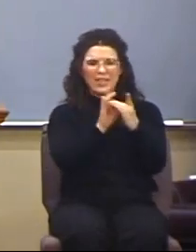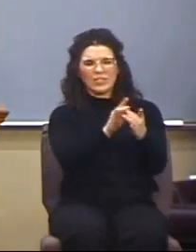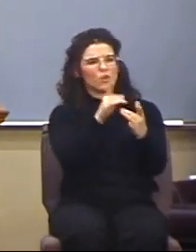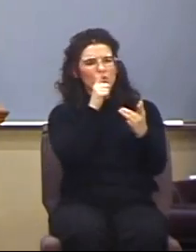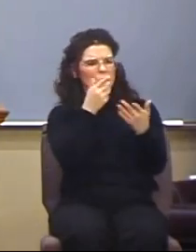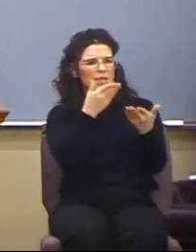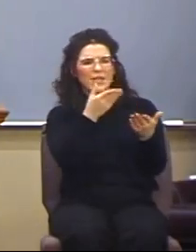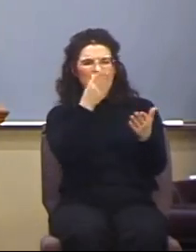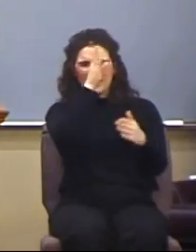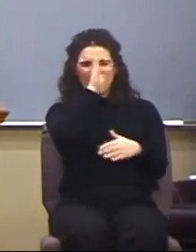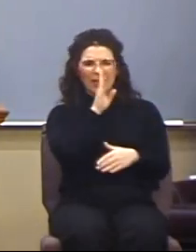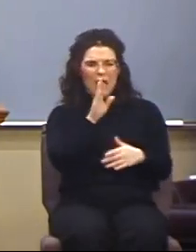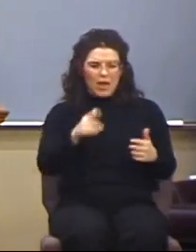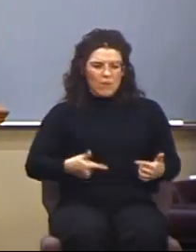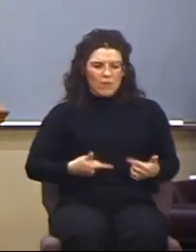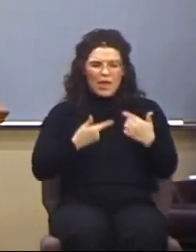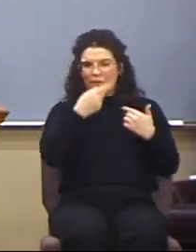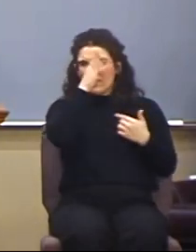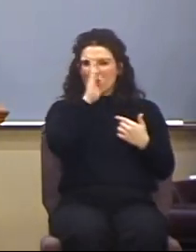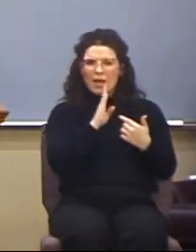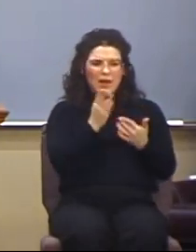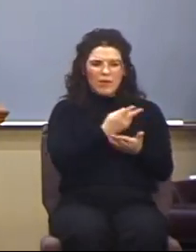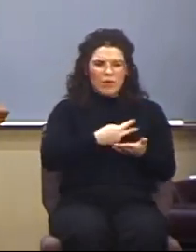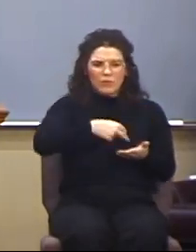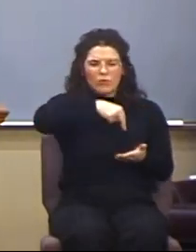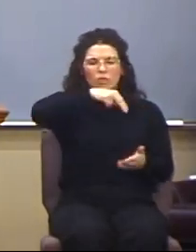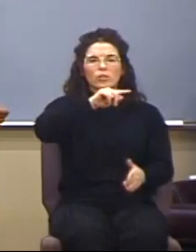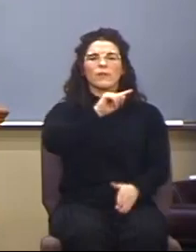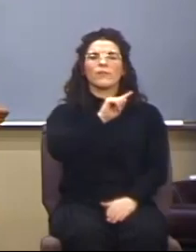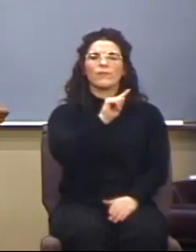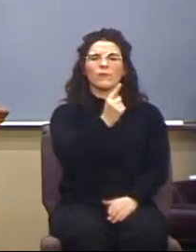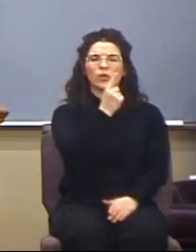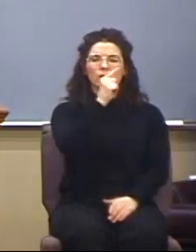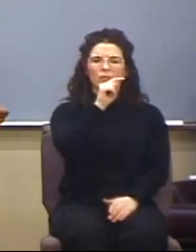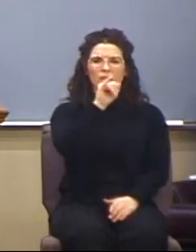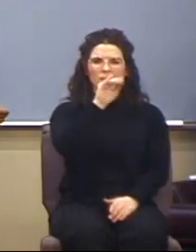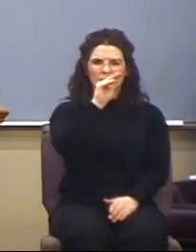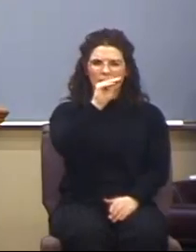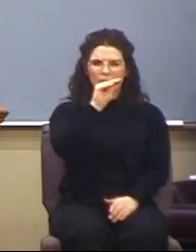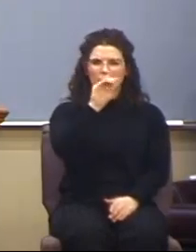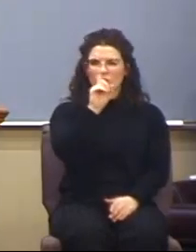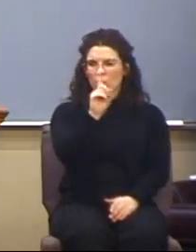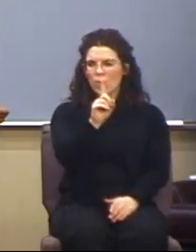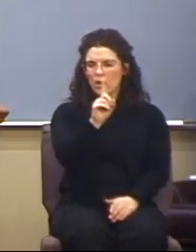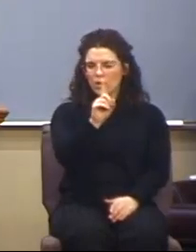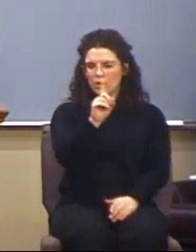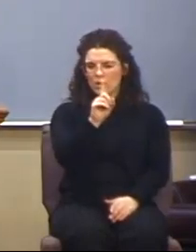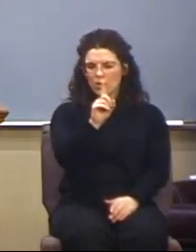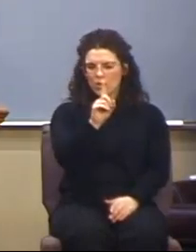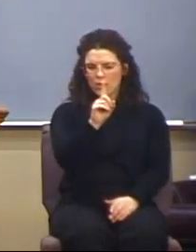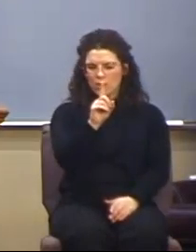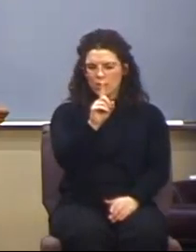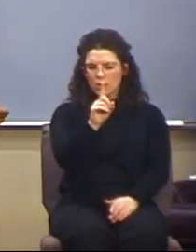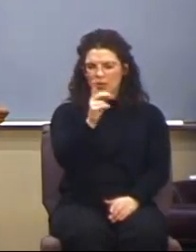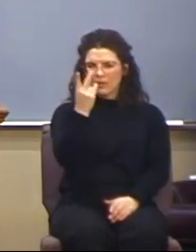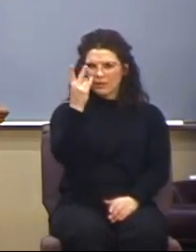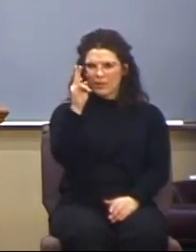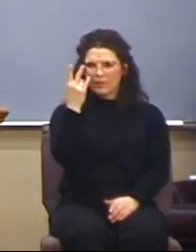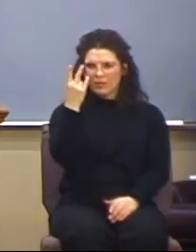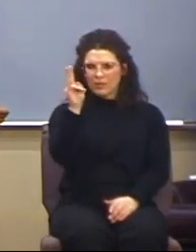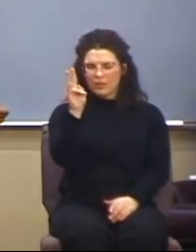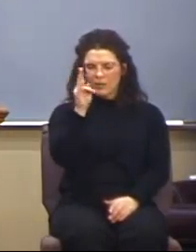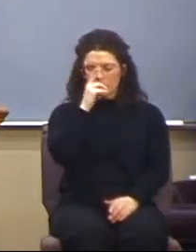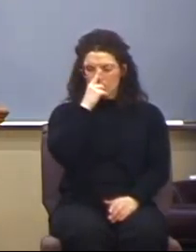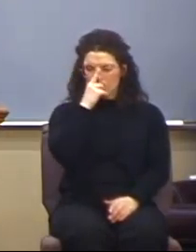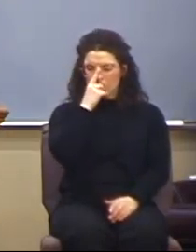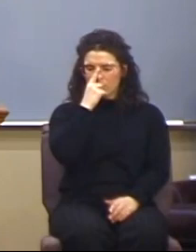God of life and the God of resurrection. 1 Timothy chapter 1. And notice there at verse 17. Let's just